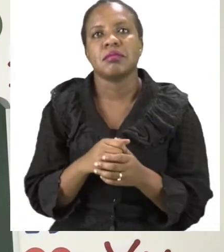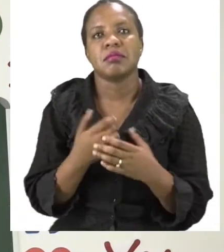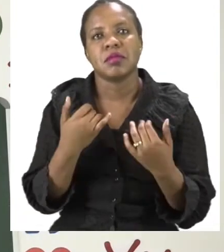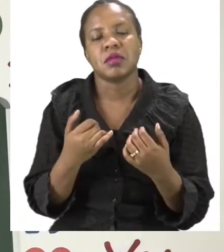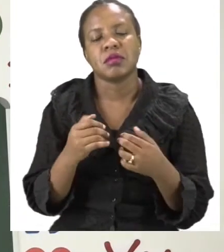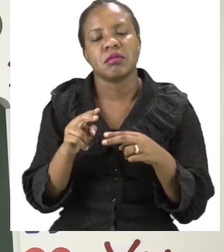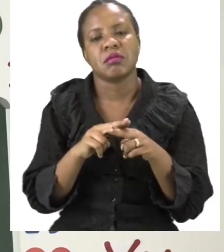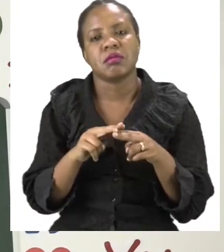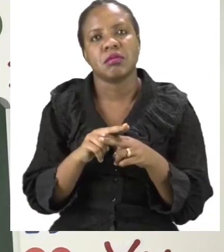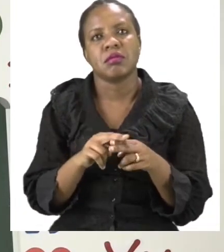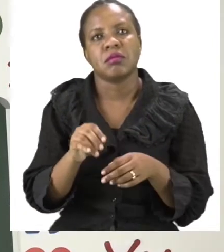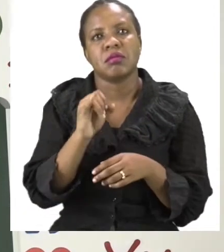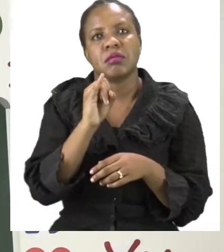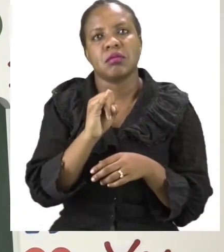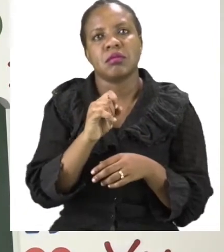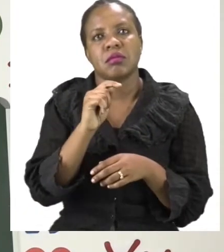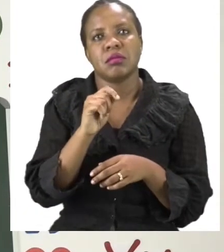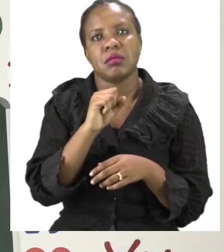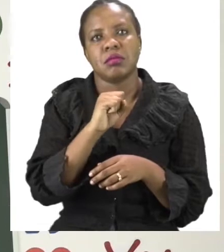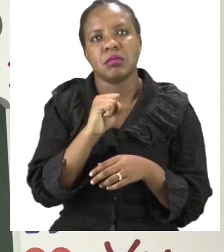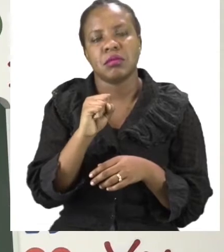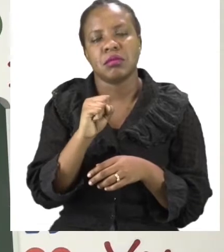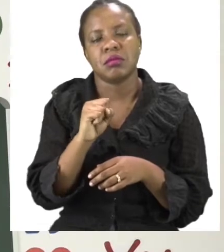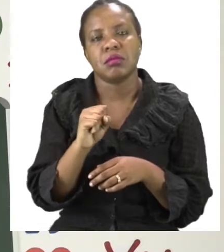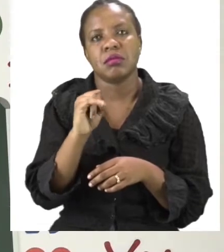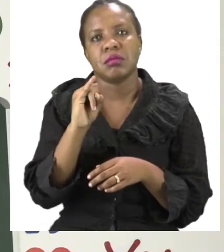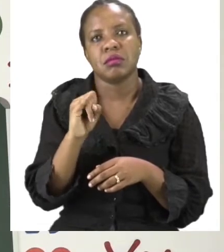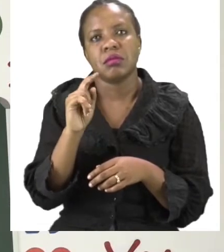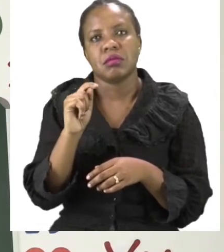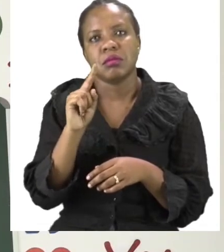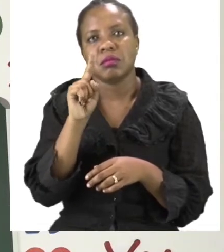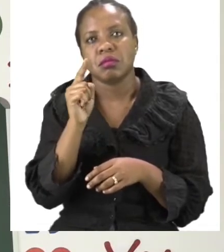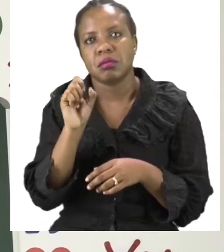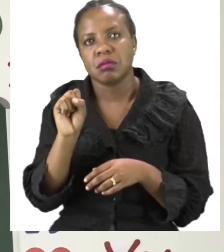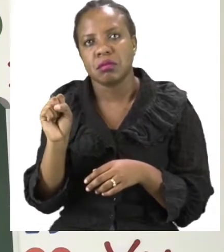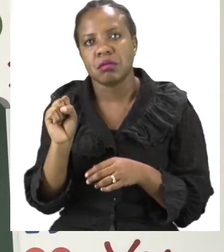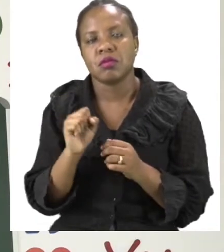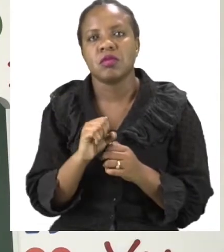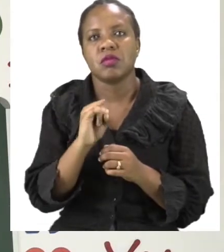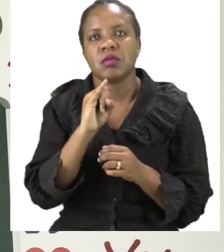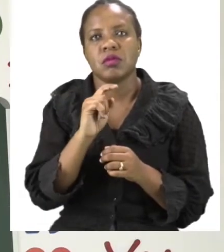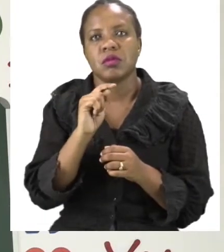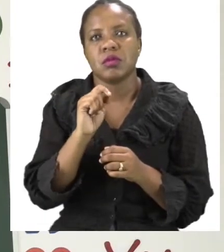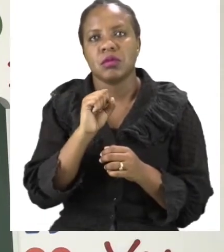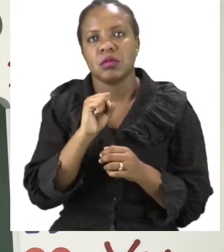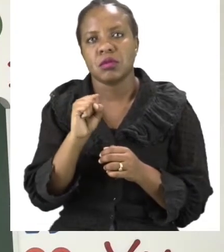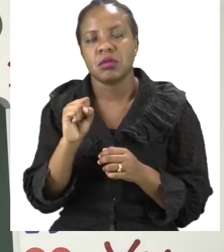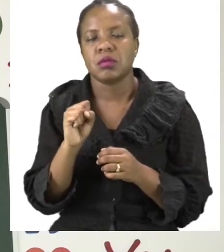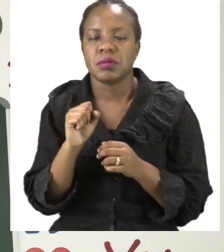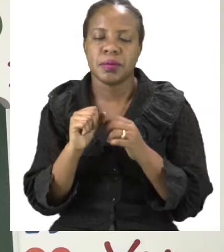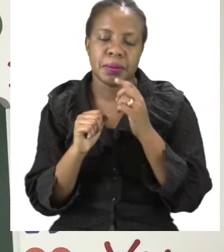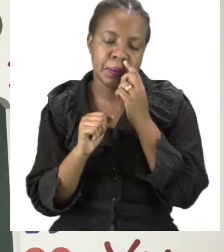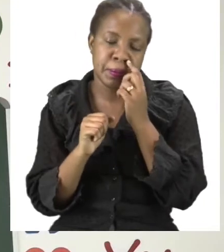What we know is the word it's because we know our possessive pronouns. But